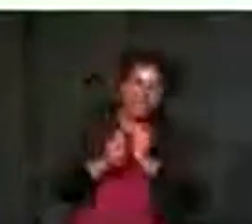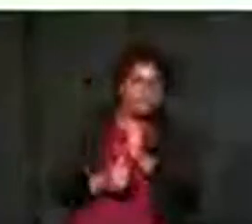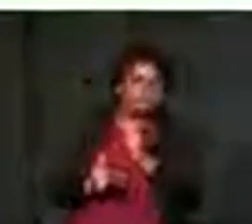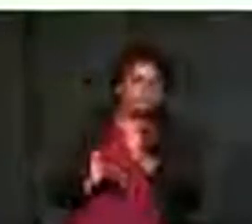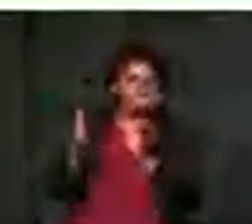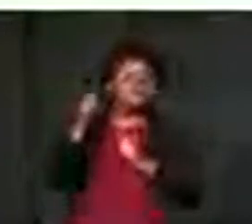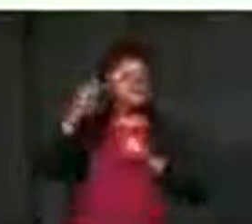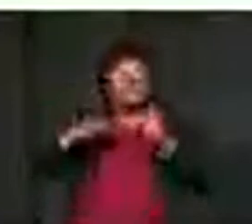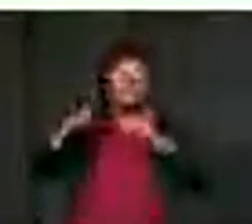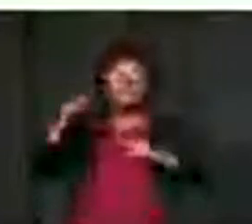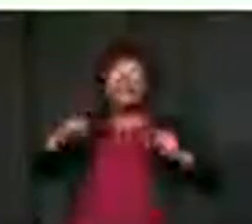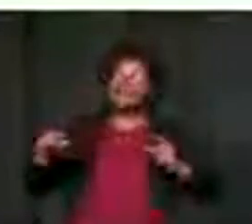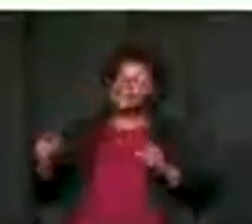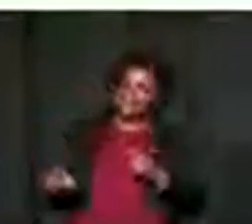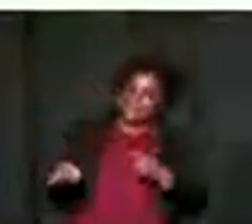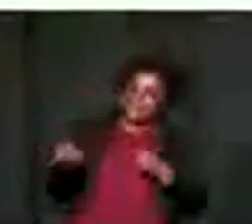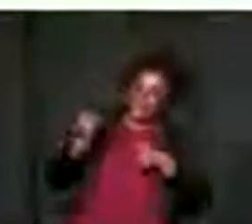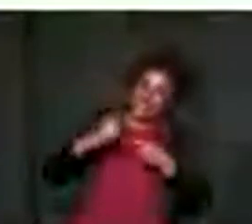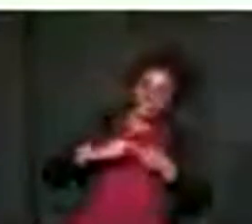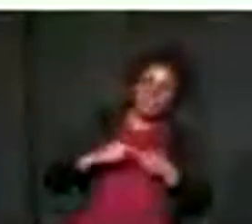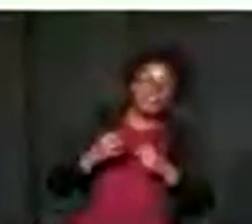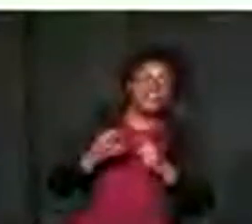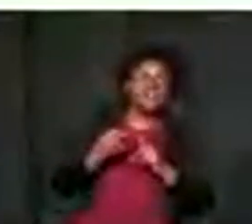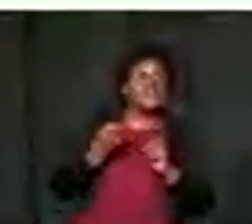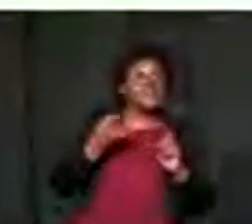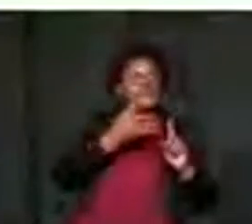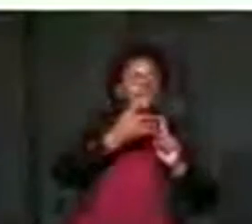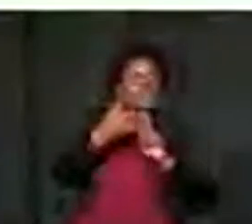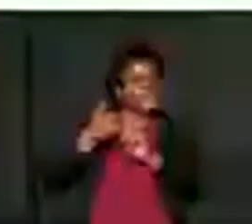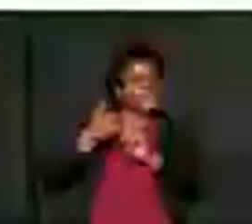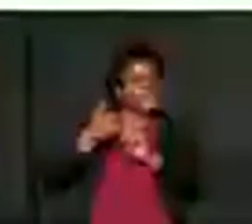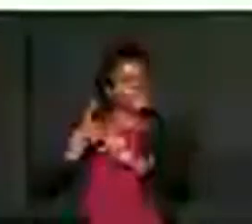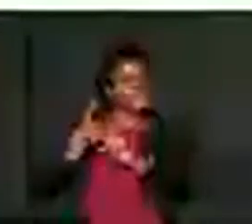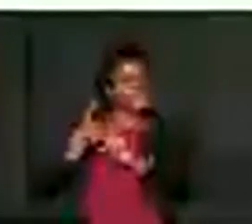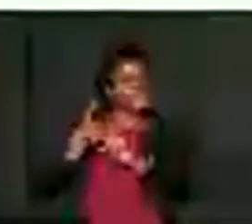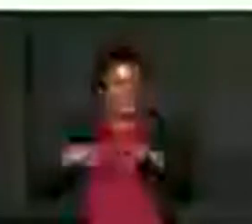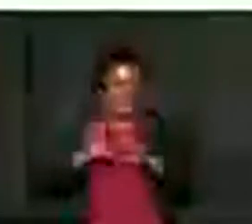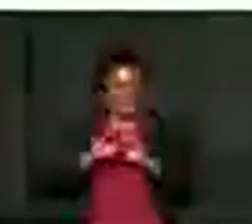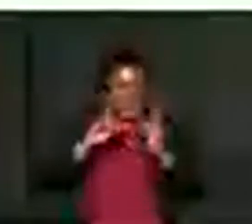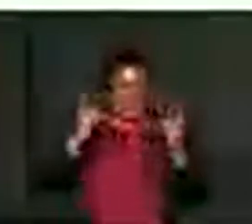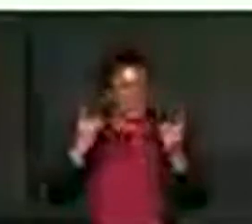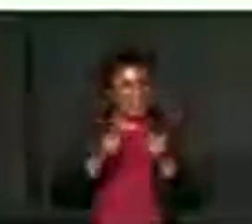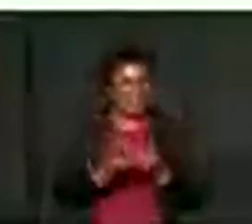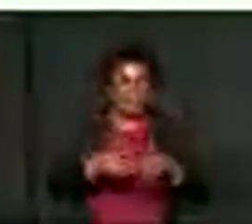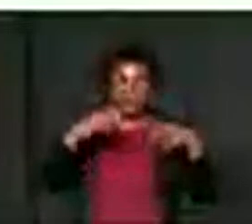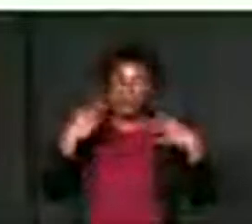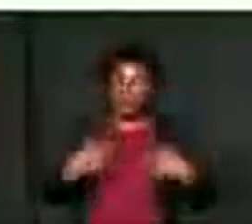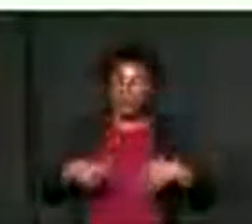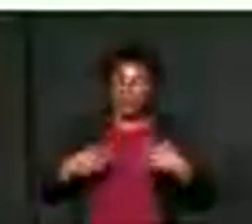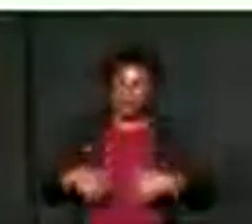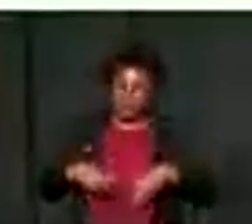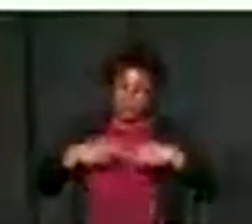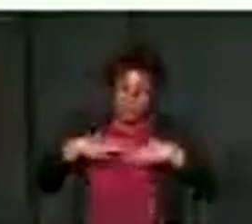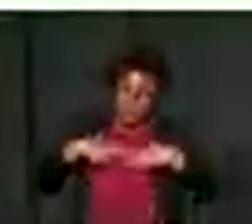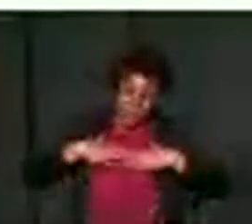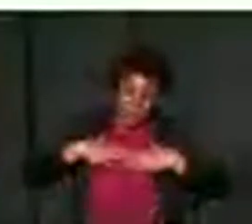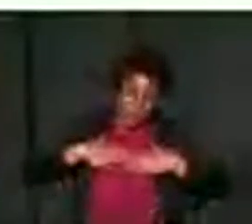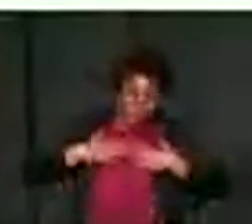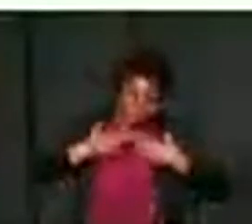other different people who joined us on virtual, as the department were very grateful and very appreciative.